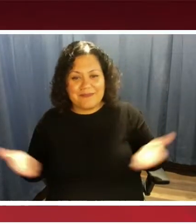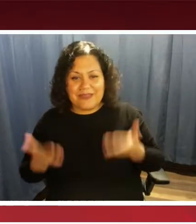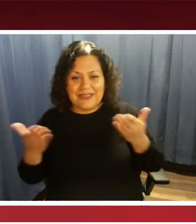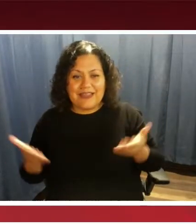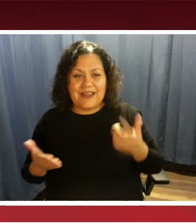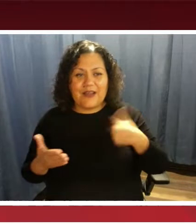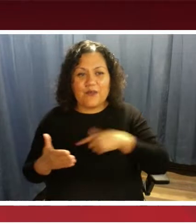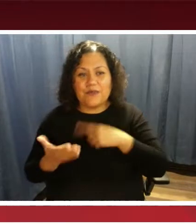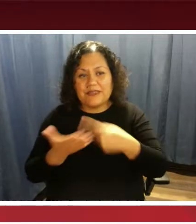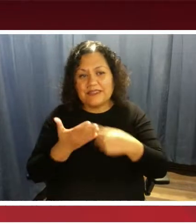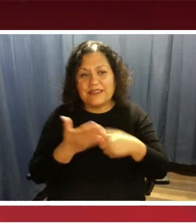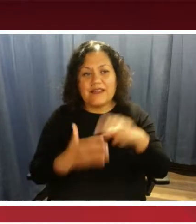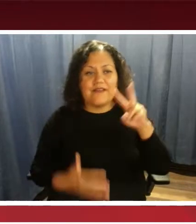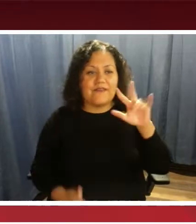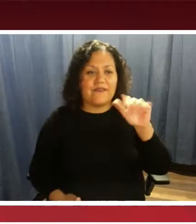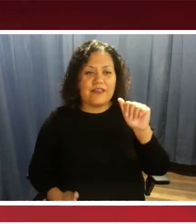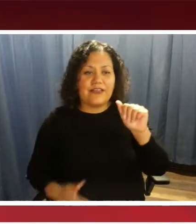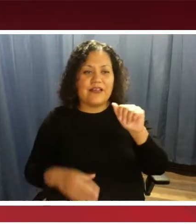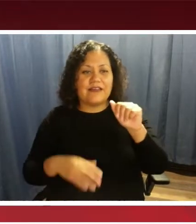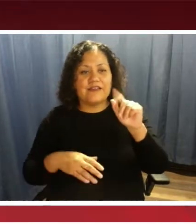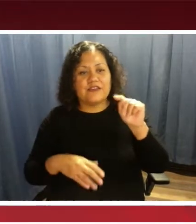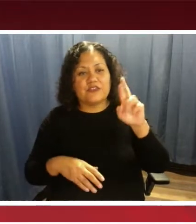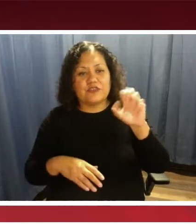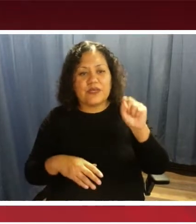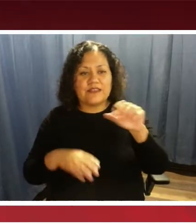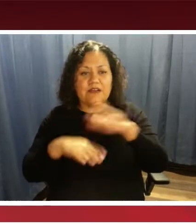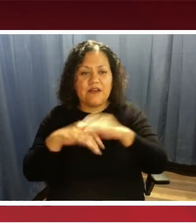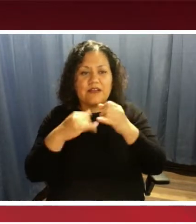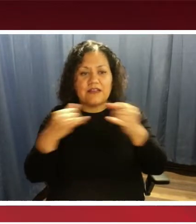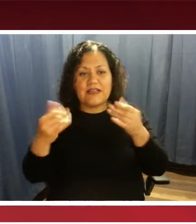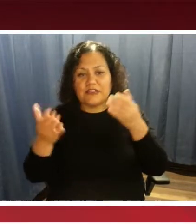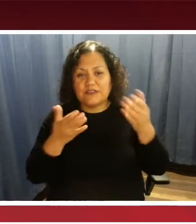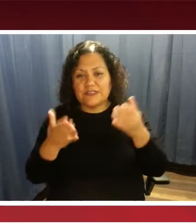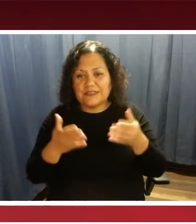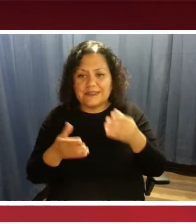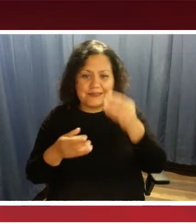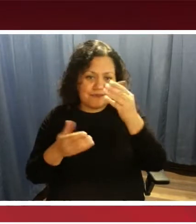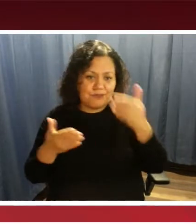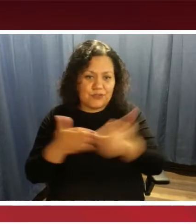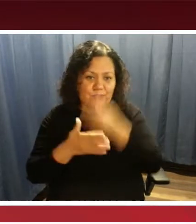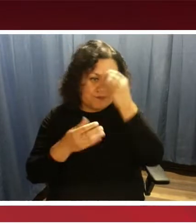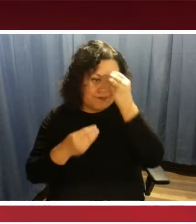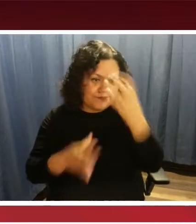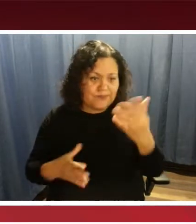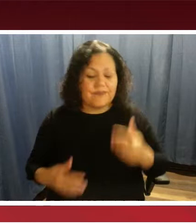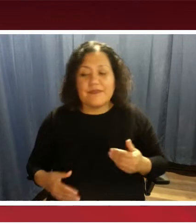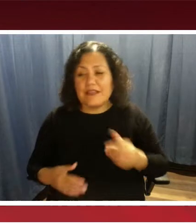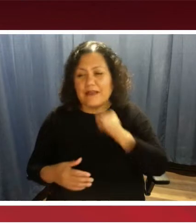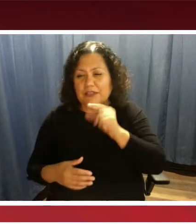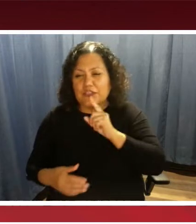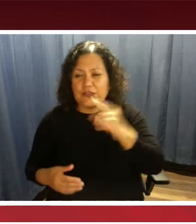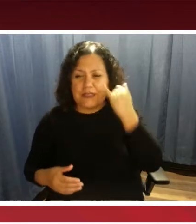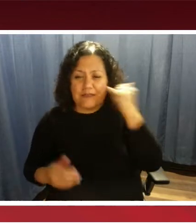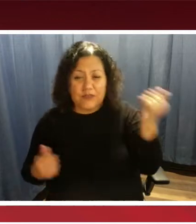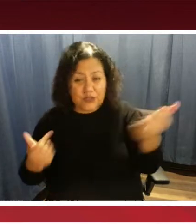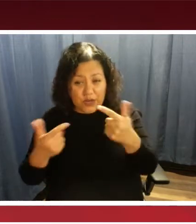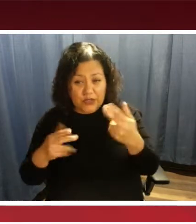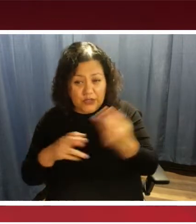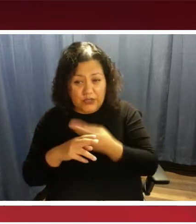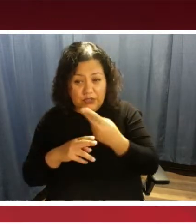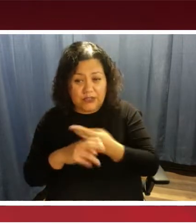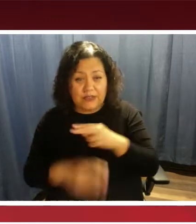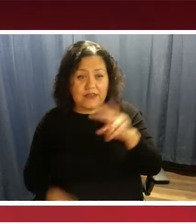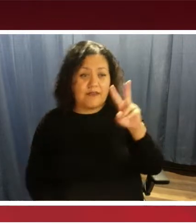talking about VIA Trans online services, giving you some updates on it. I'm not sure if everybody's using what we call